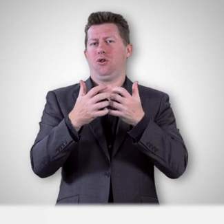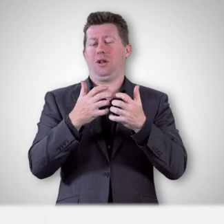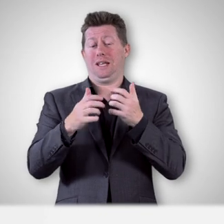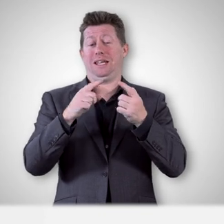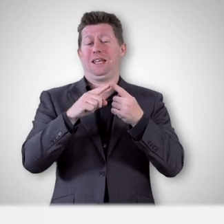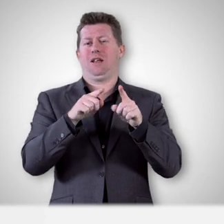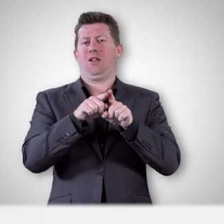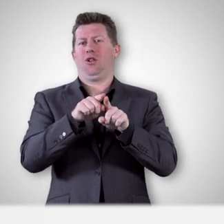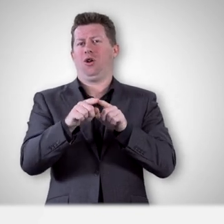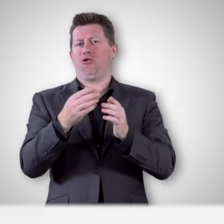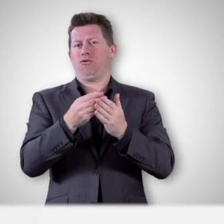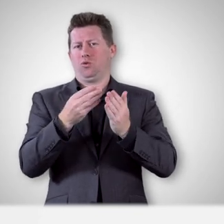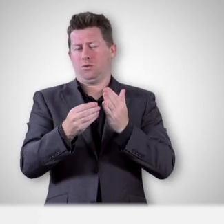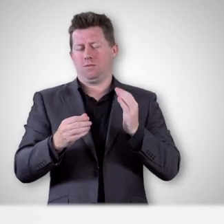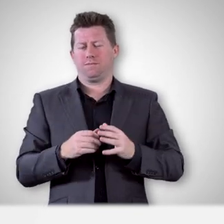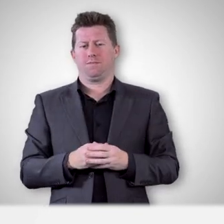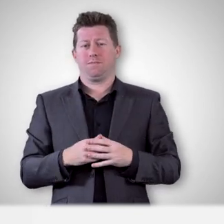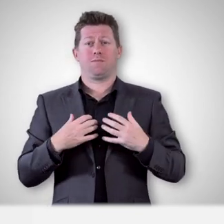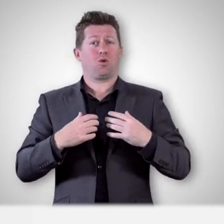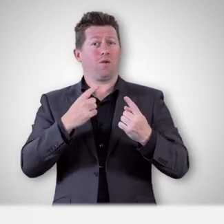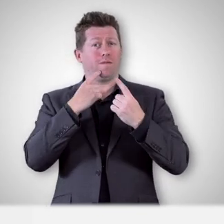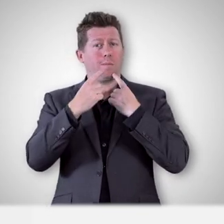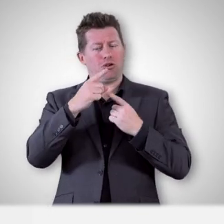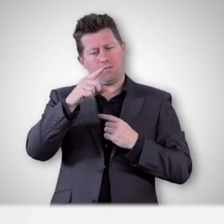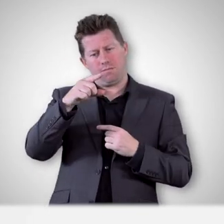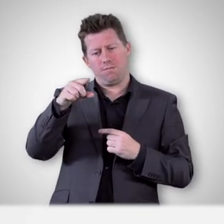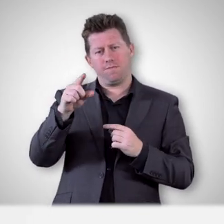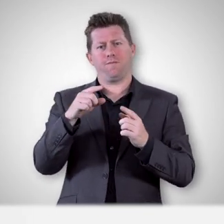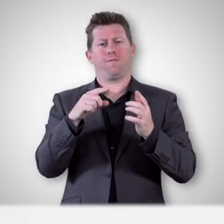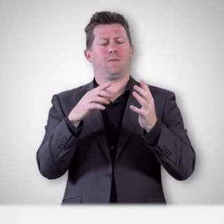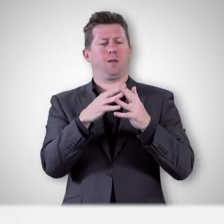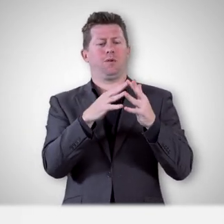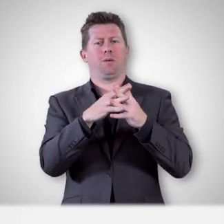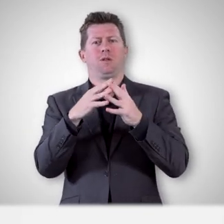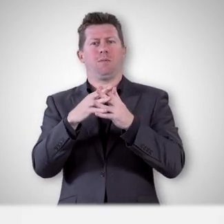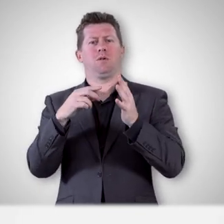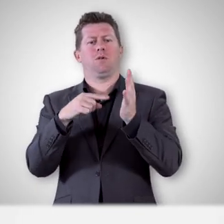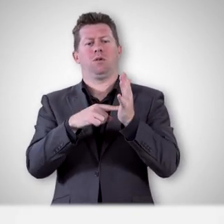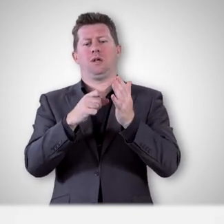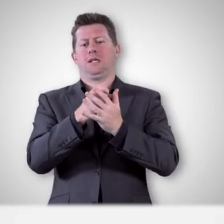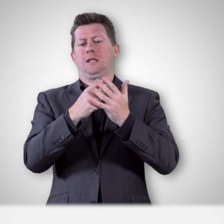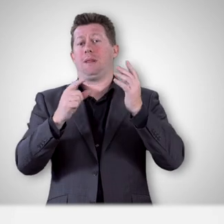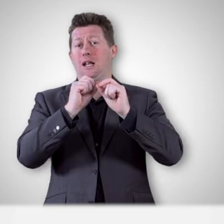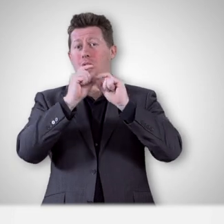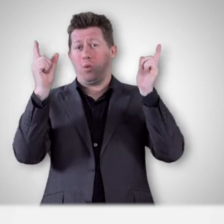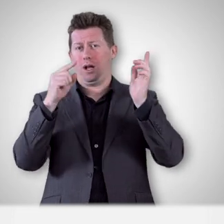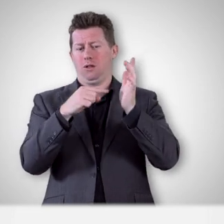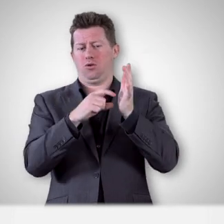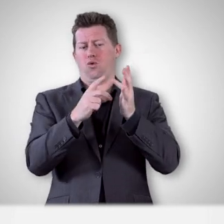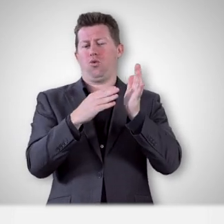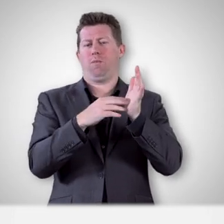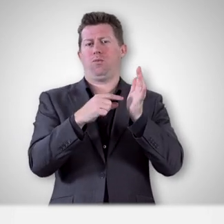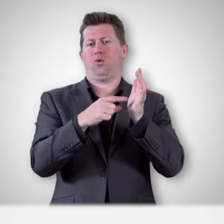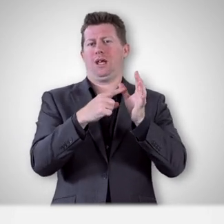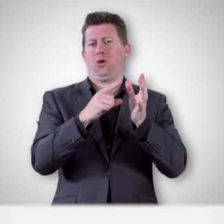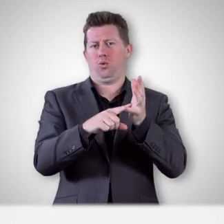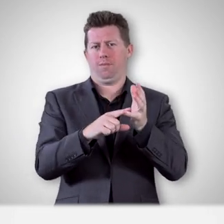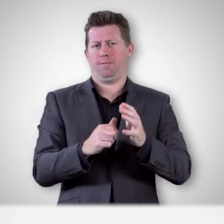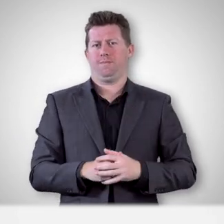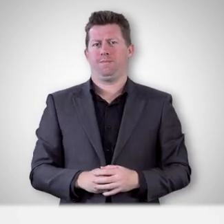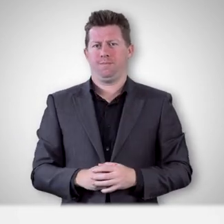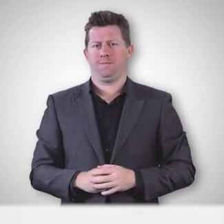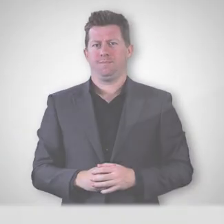e-learning resource. For more information, visit www.disabilityawareness.com